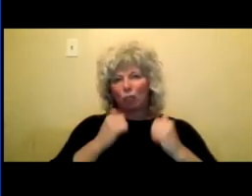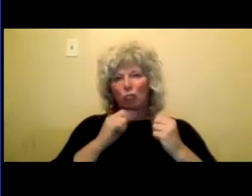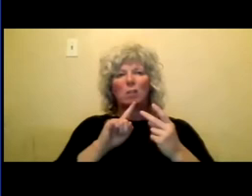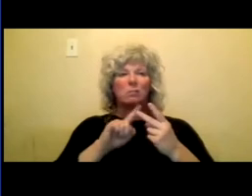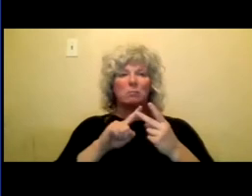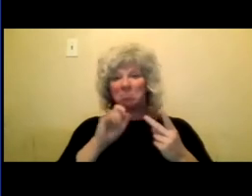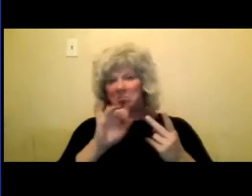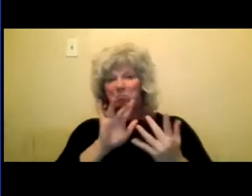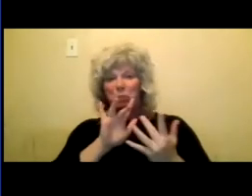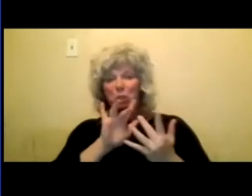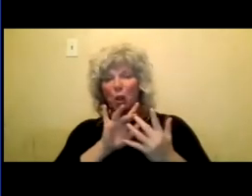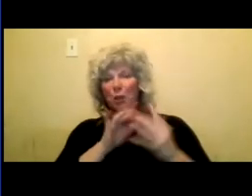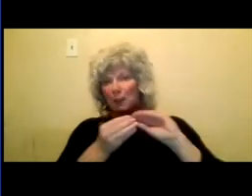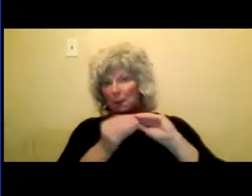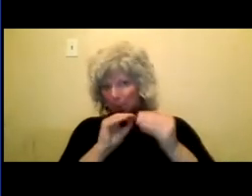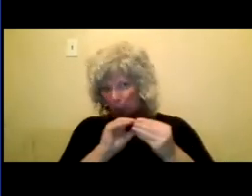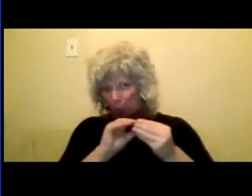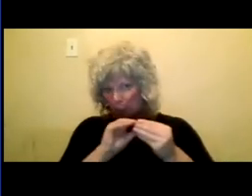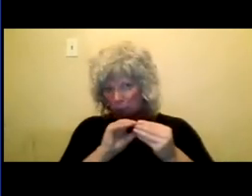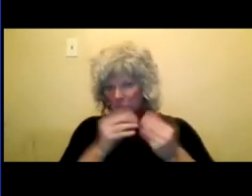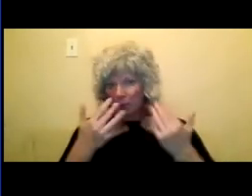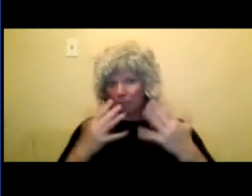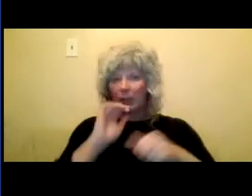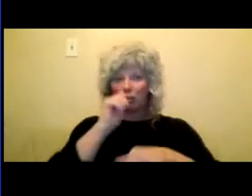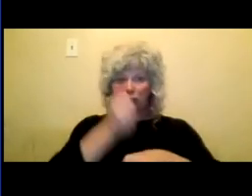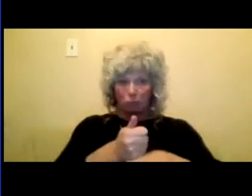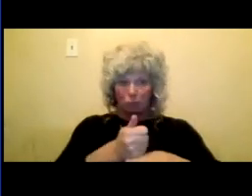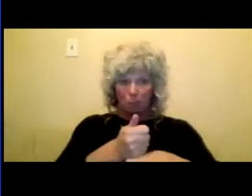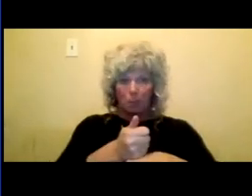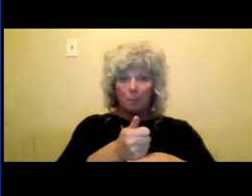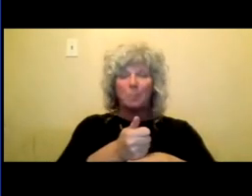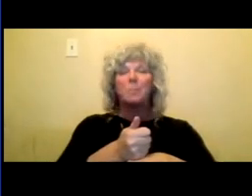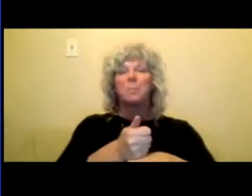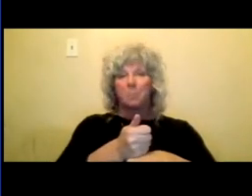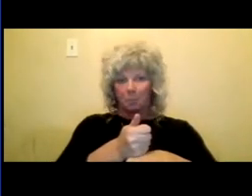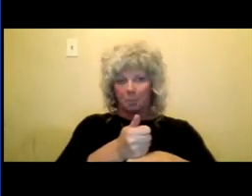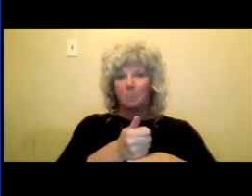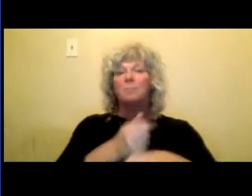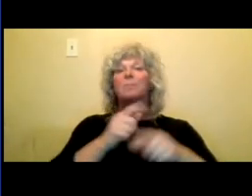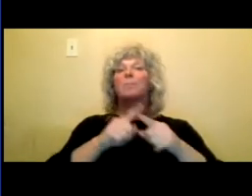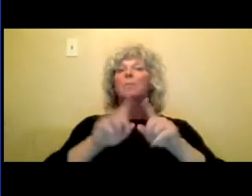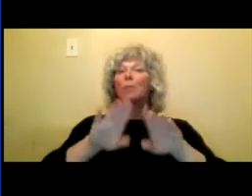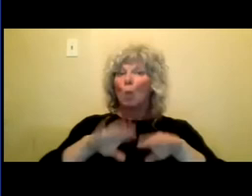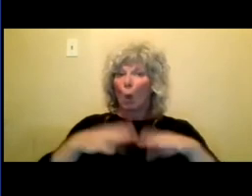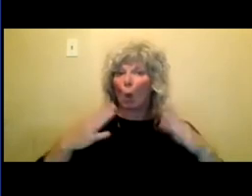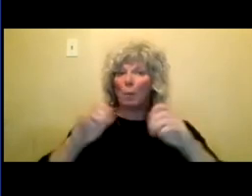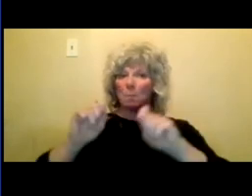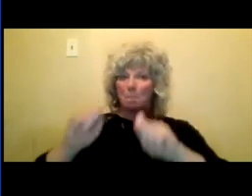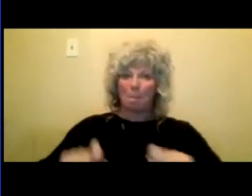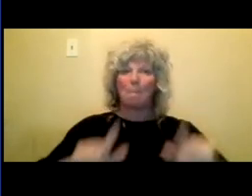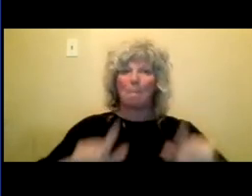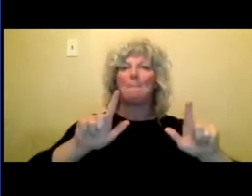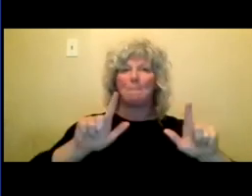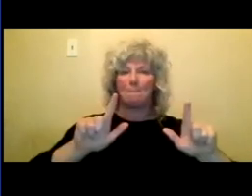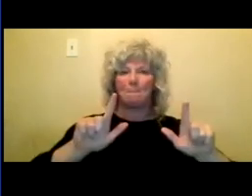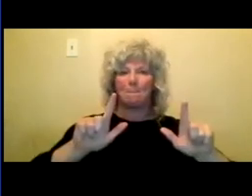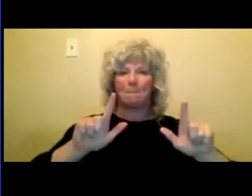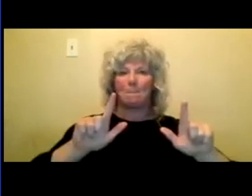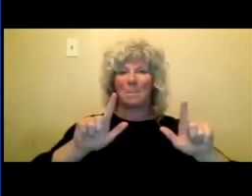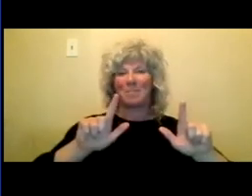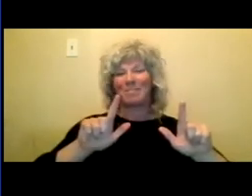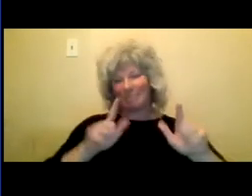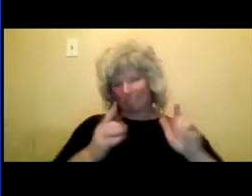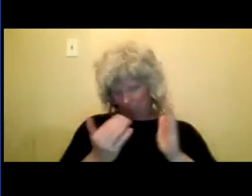Once you've created that, it will allow you to get into the system, which we call Nova.